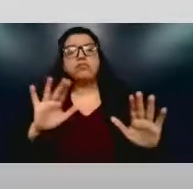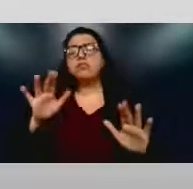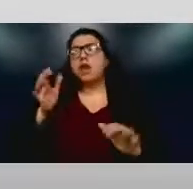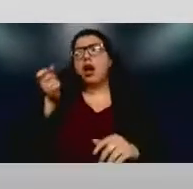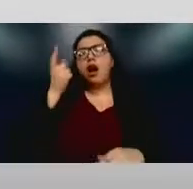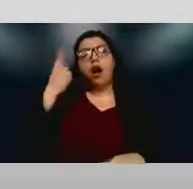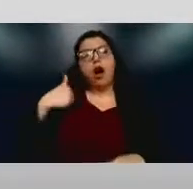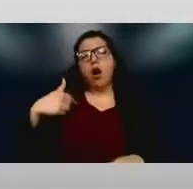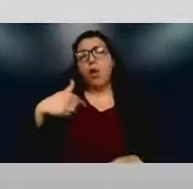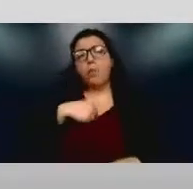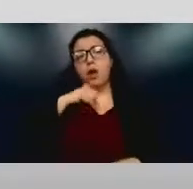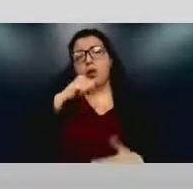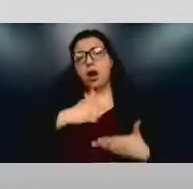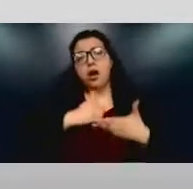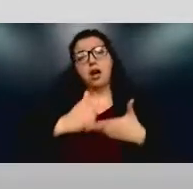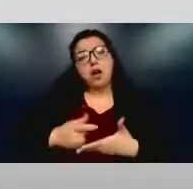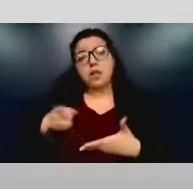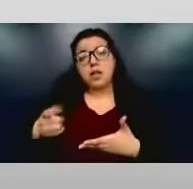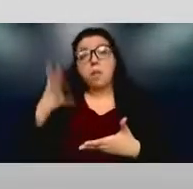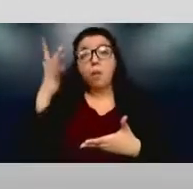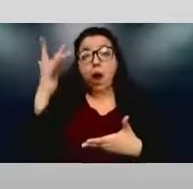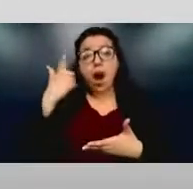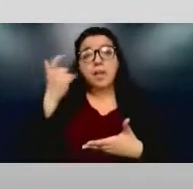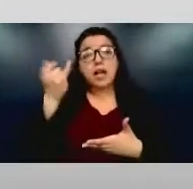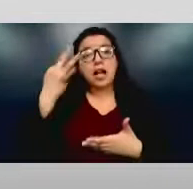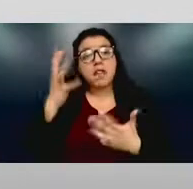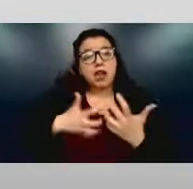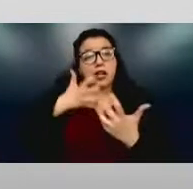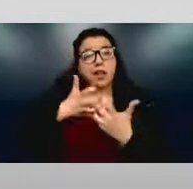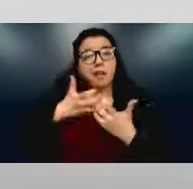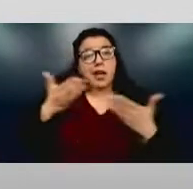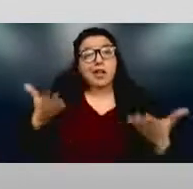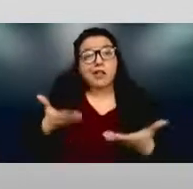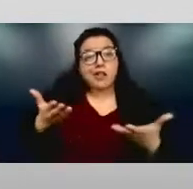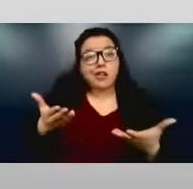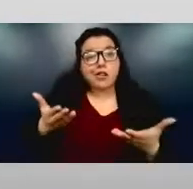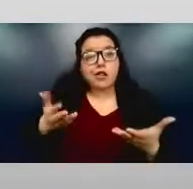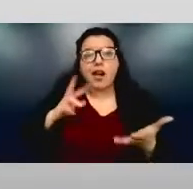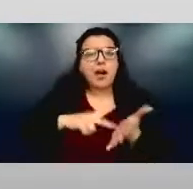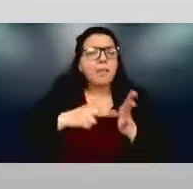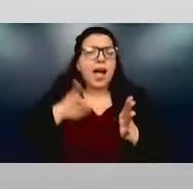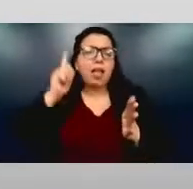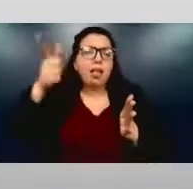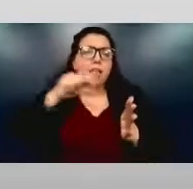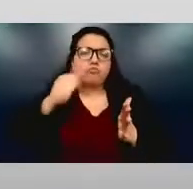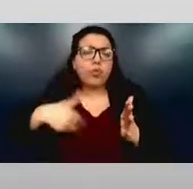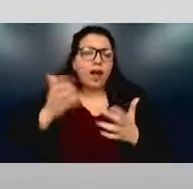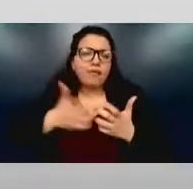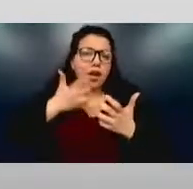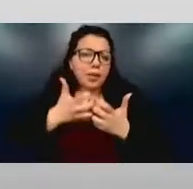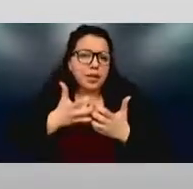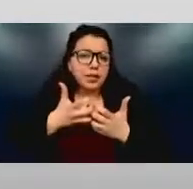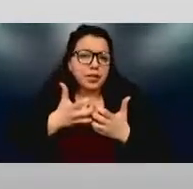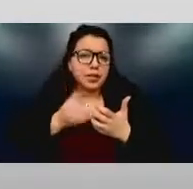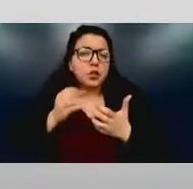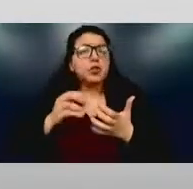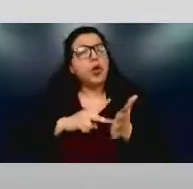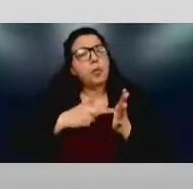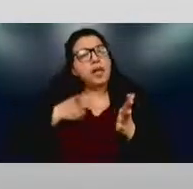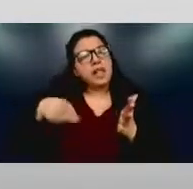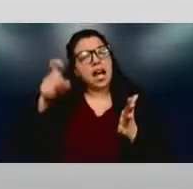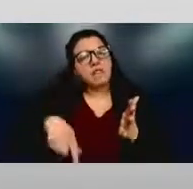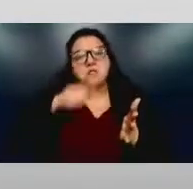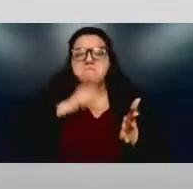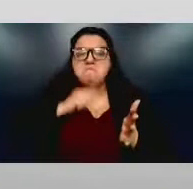not going to get accommodations in the real world. And so we're setting them up for failure by accommodating them now, right? An institution,